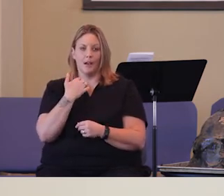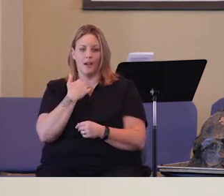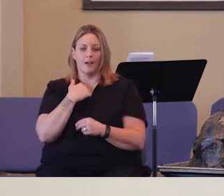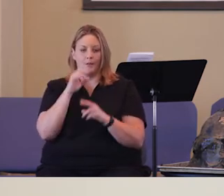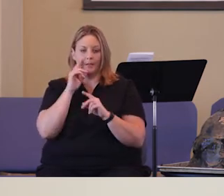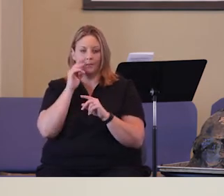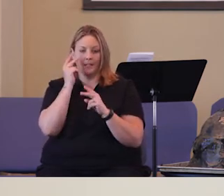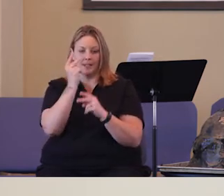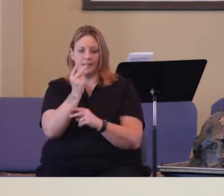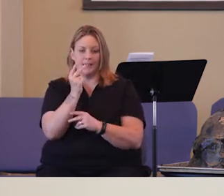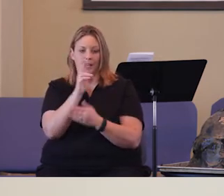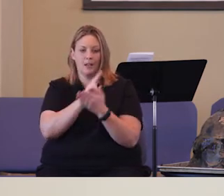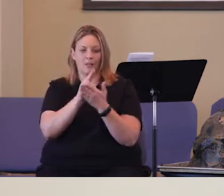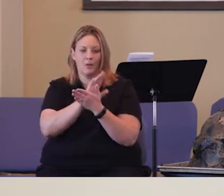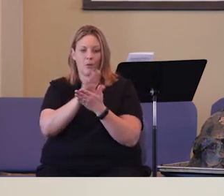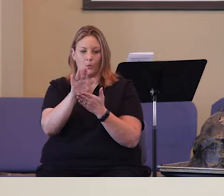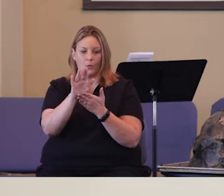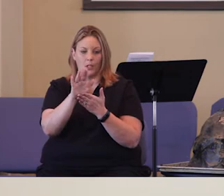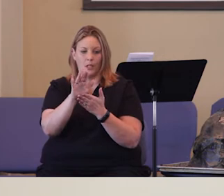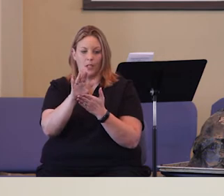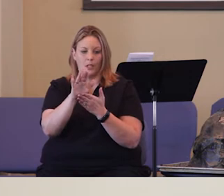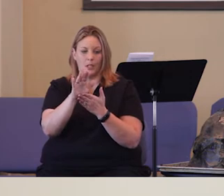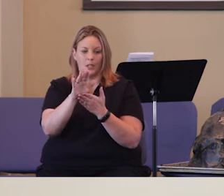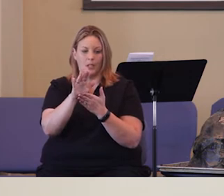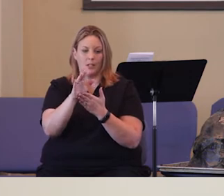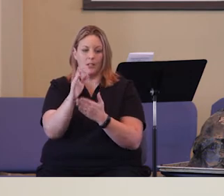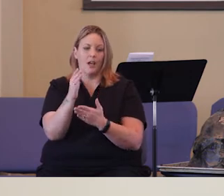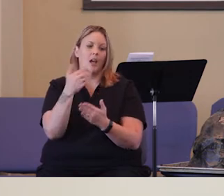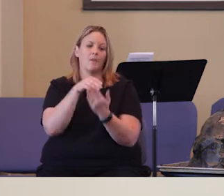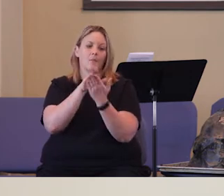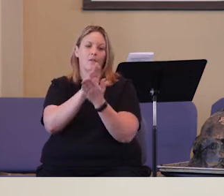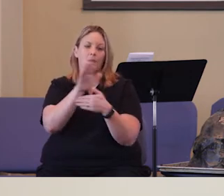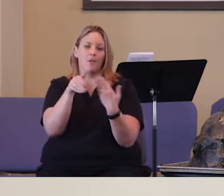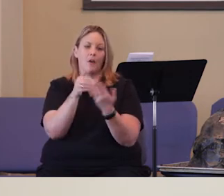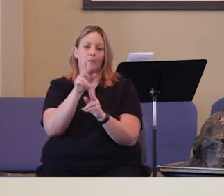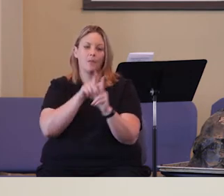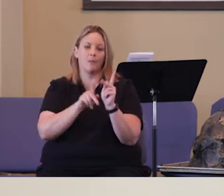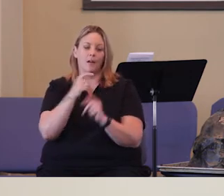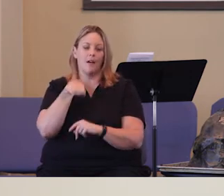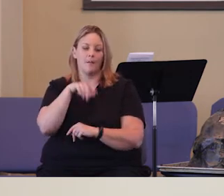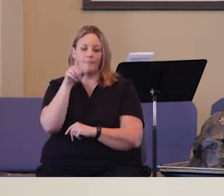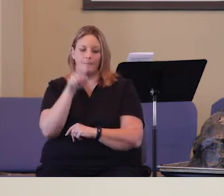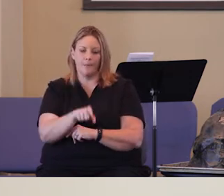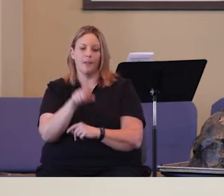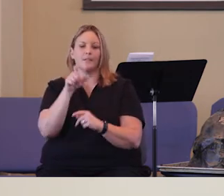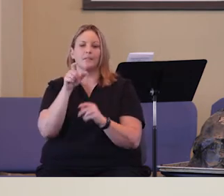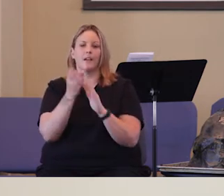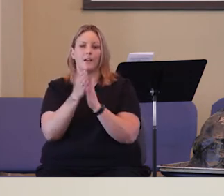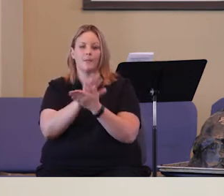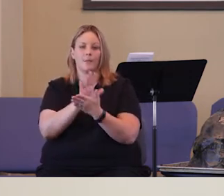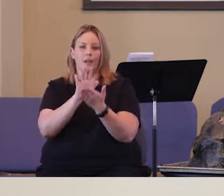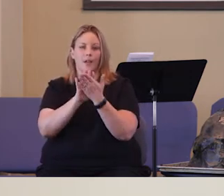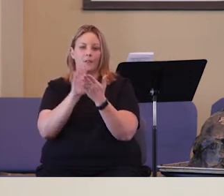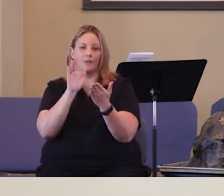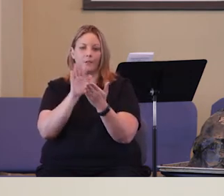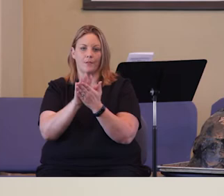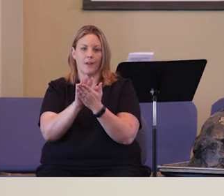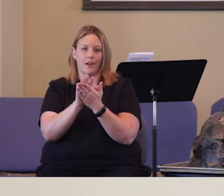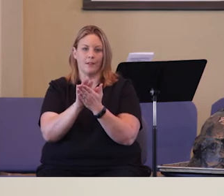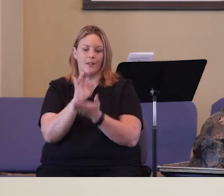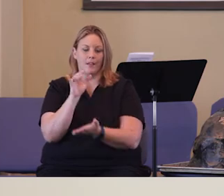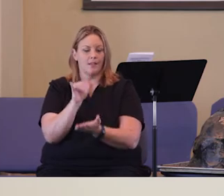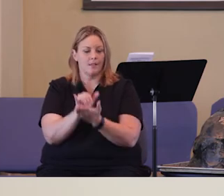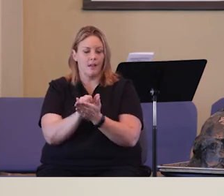I must be regarded as holy, and before all people, I must be glorified.